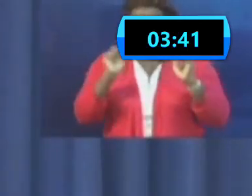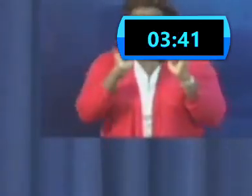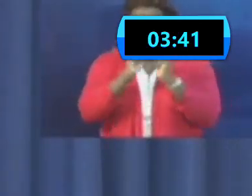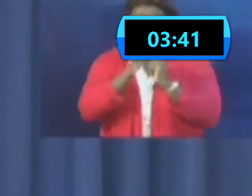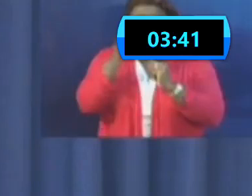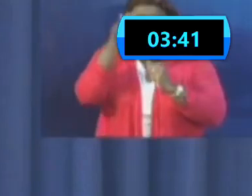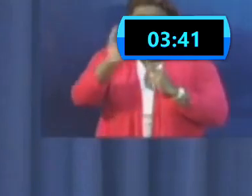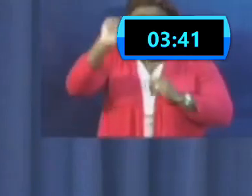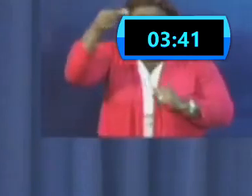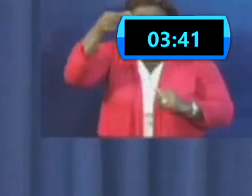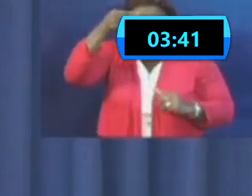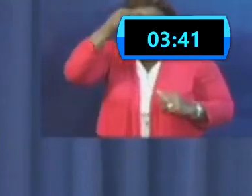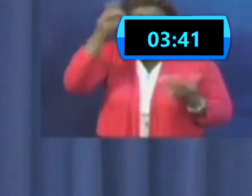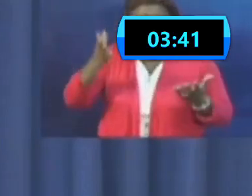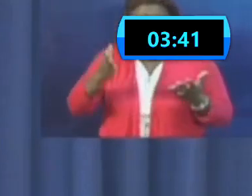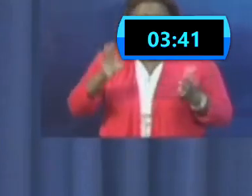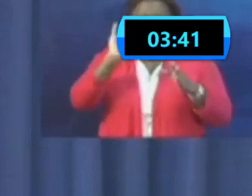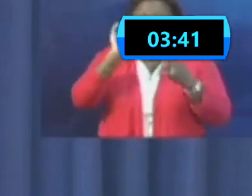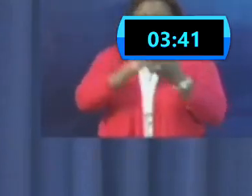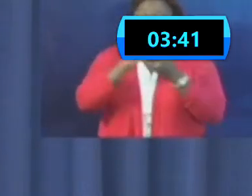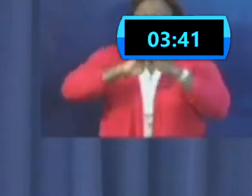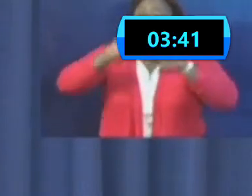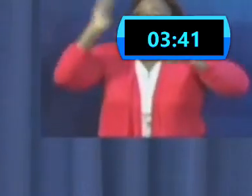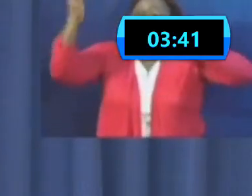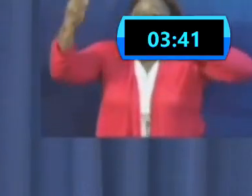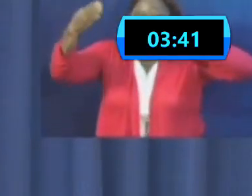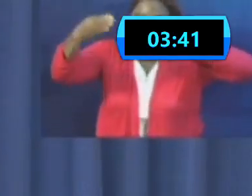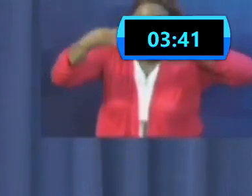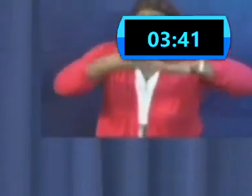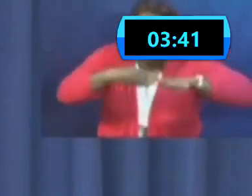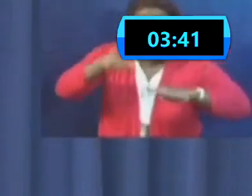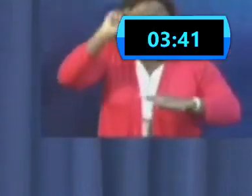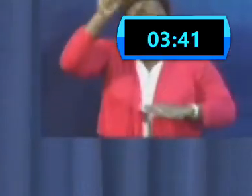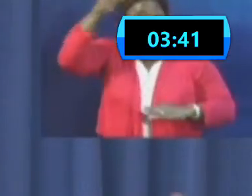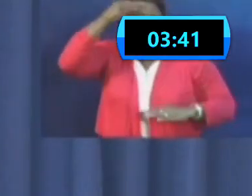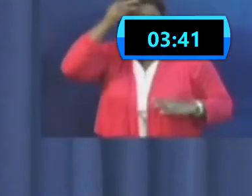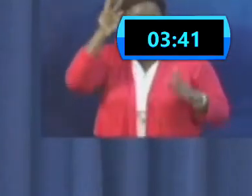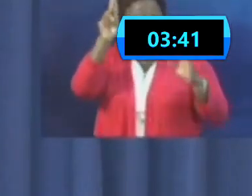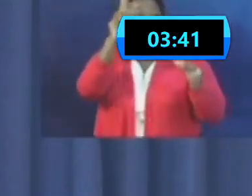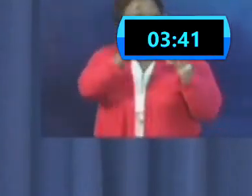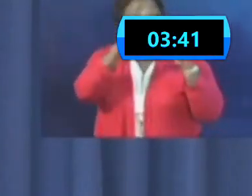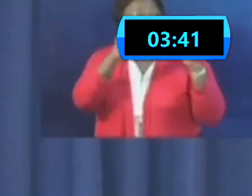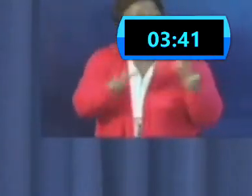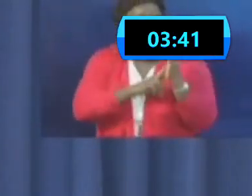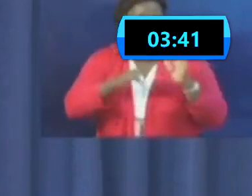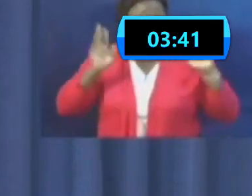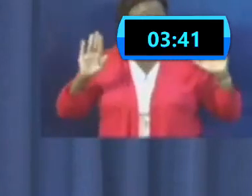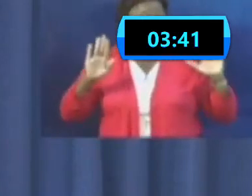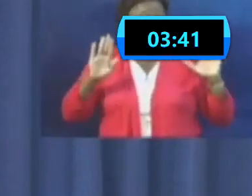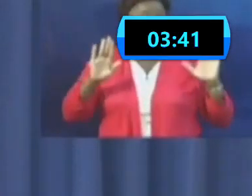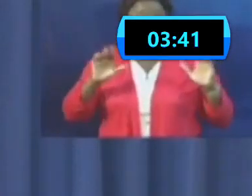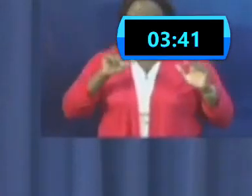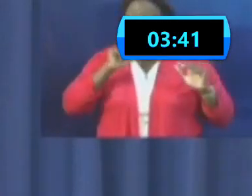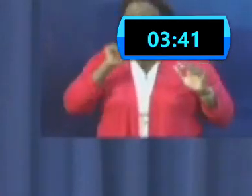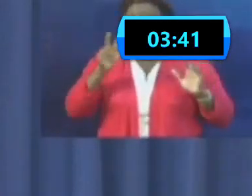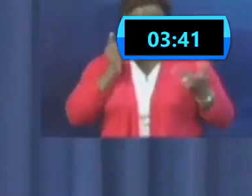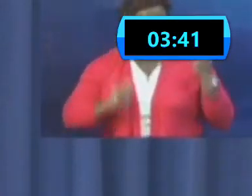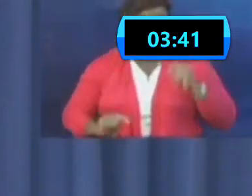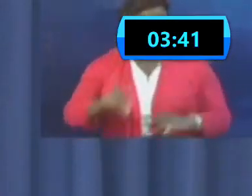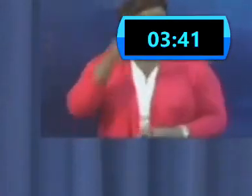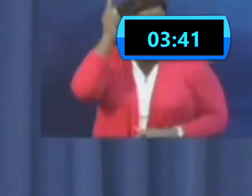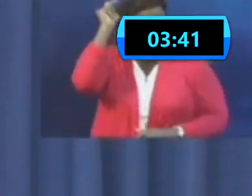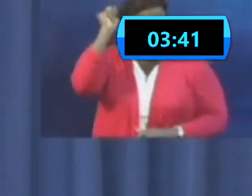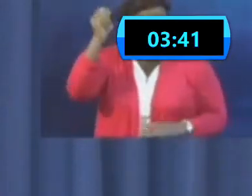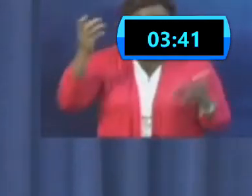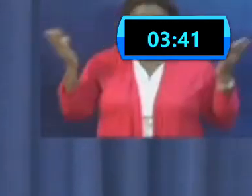It is a condition laid down by the government of Barbados. So the traveller and the government, we all caught in